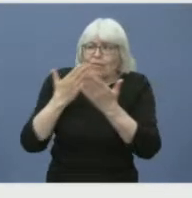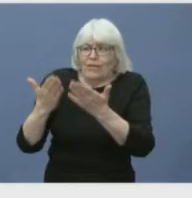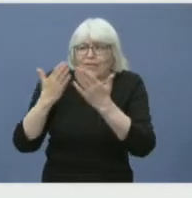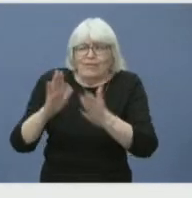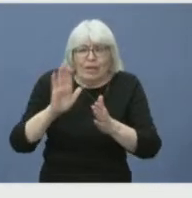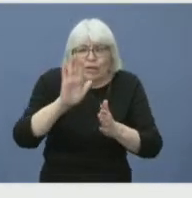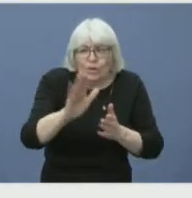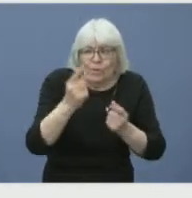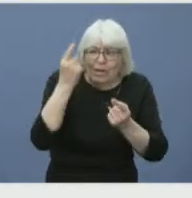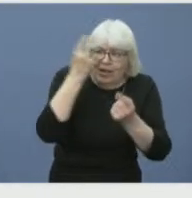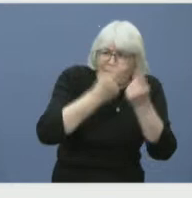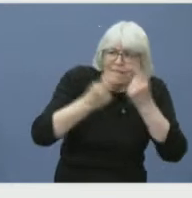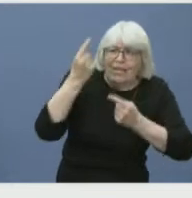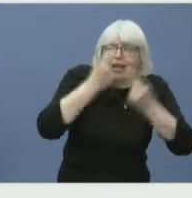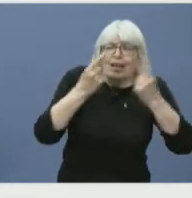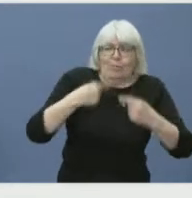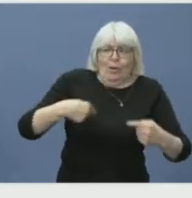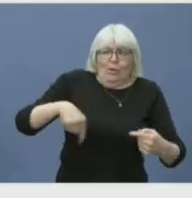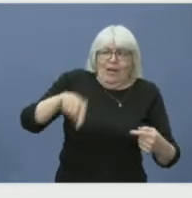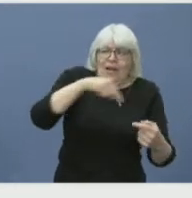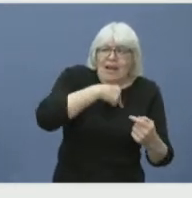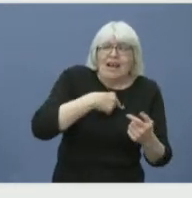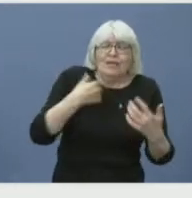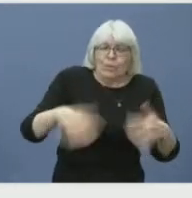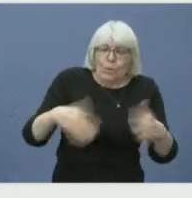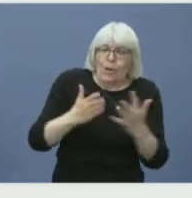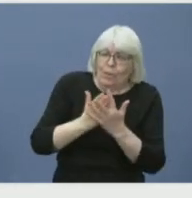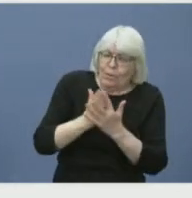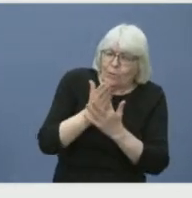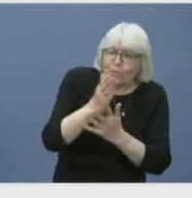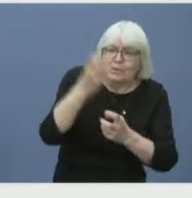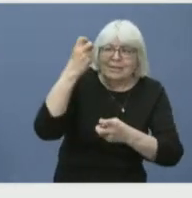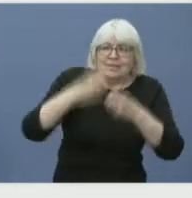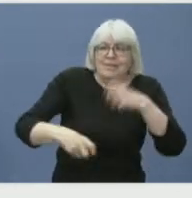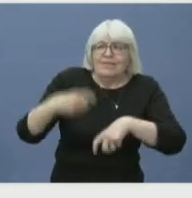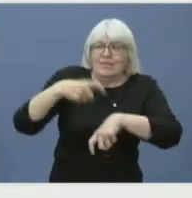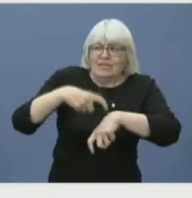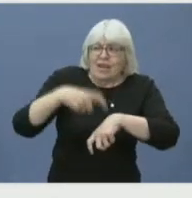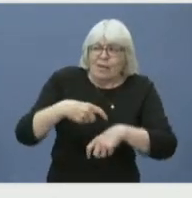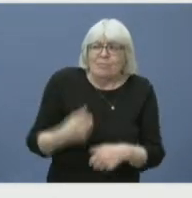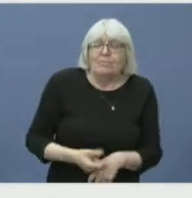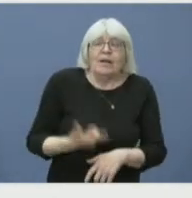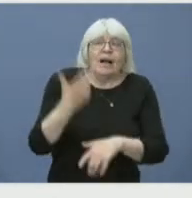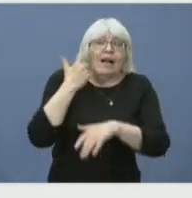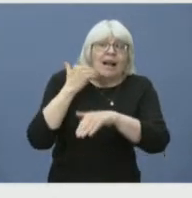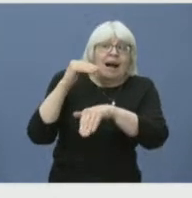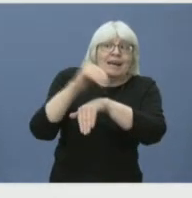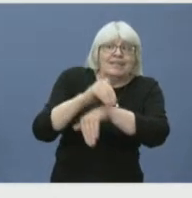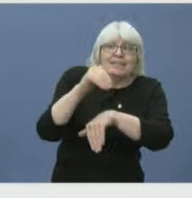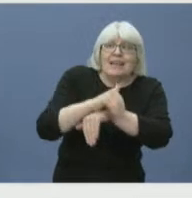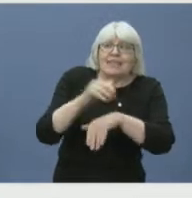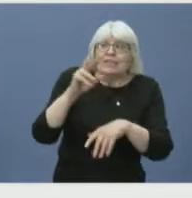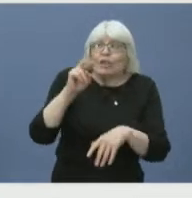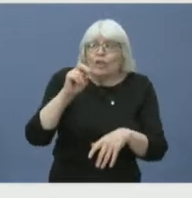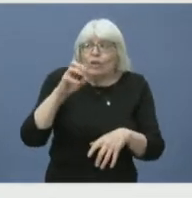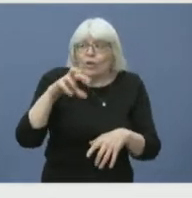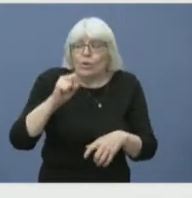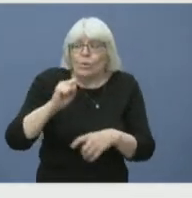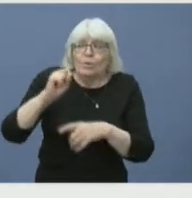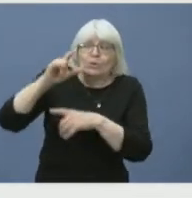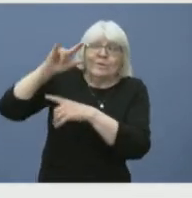I'm cautiously optimistic with the news that came in last night. Our aerial view of the Barrington Lake fire shows that it's being held.